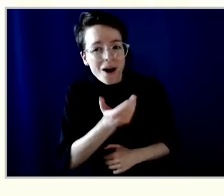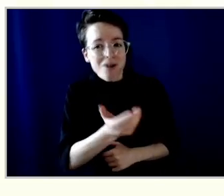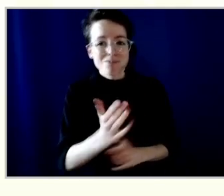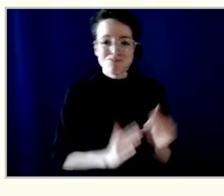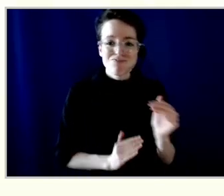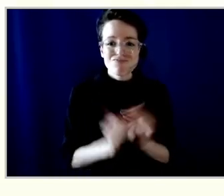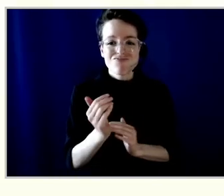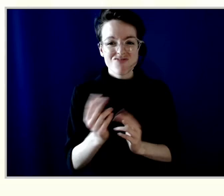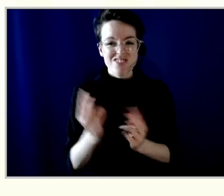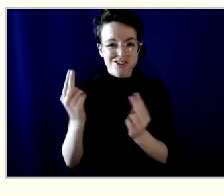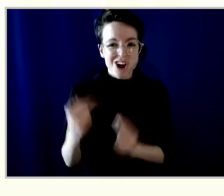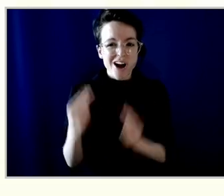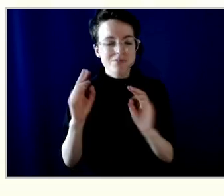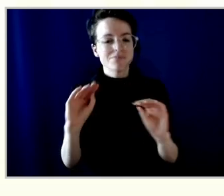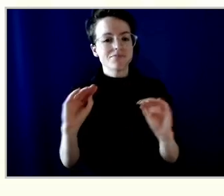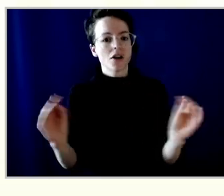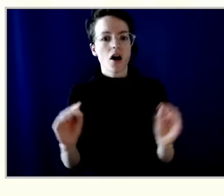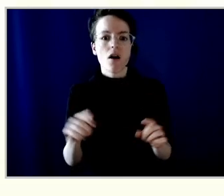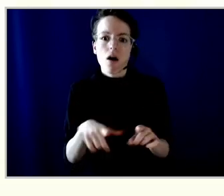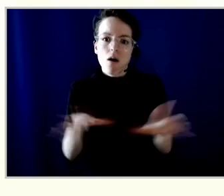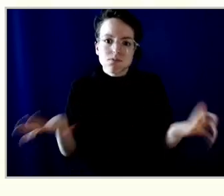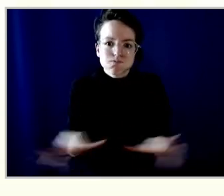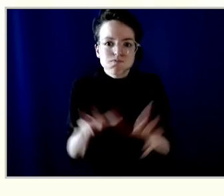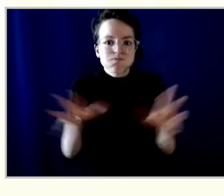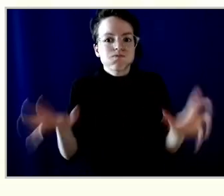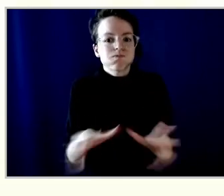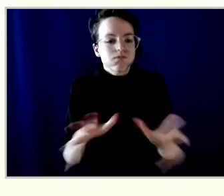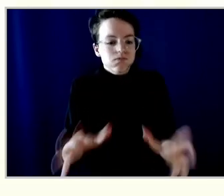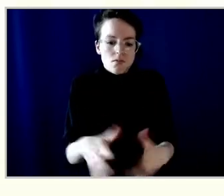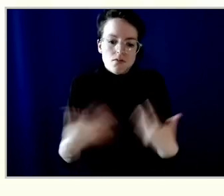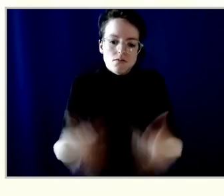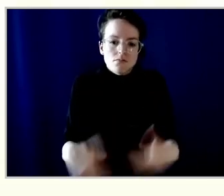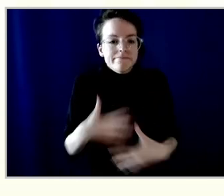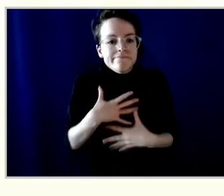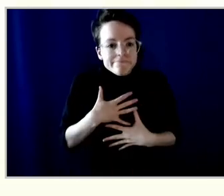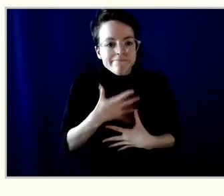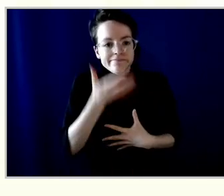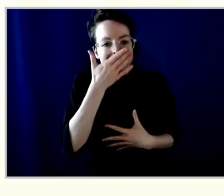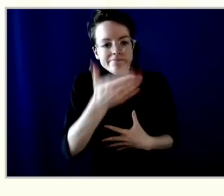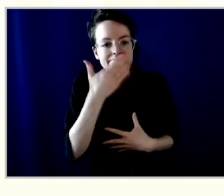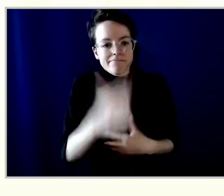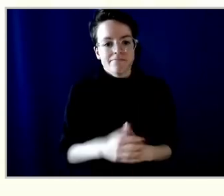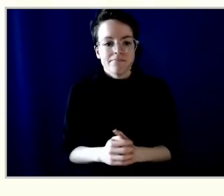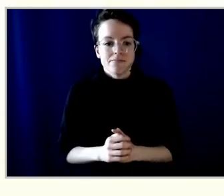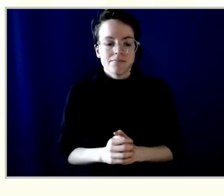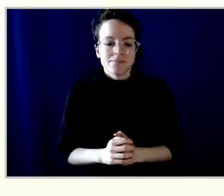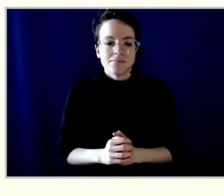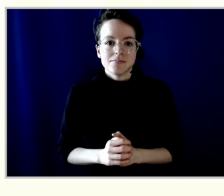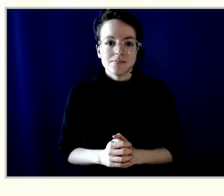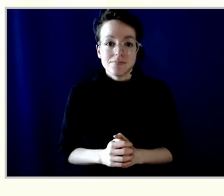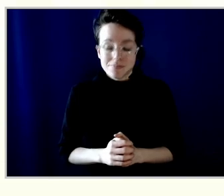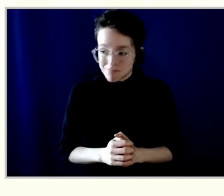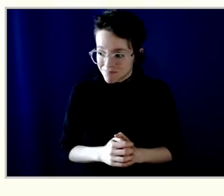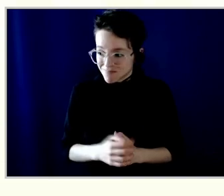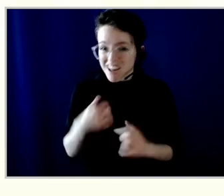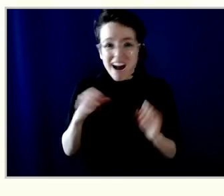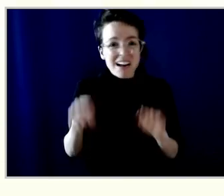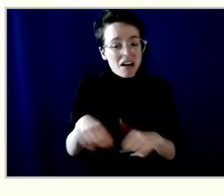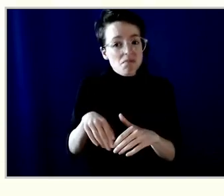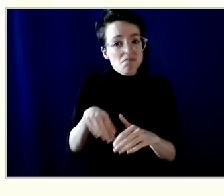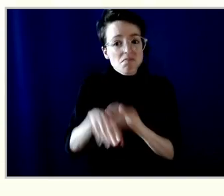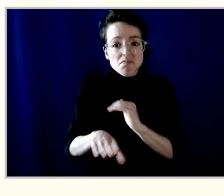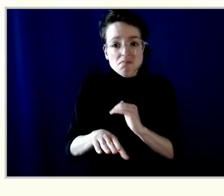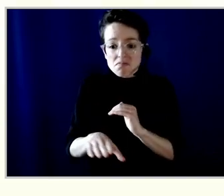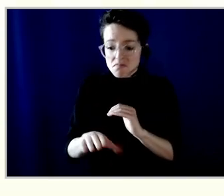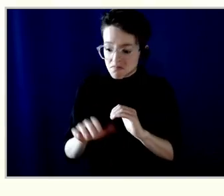They bend over backwards for me and I just, I appreciate it more than I can say. To be able to come in here, get an account